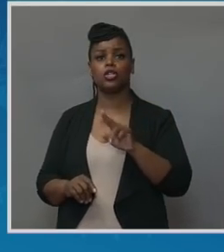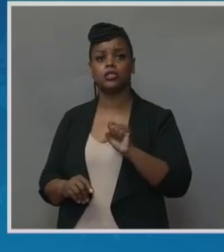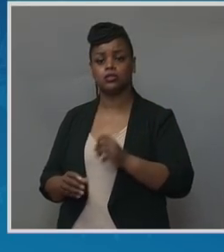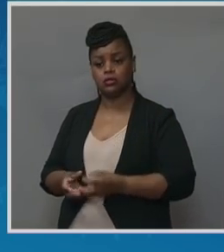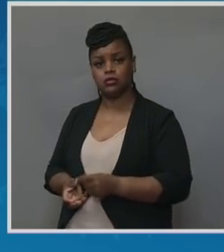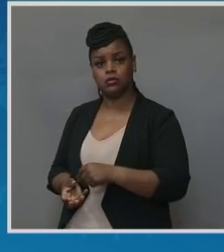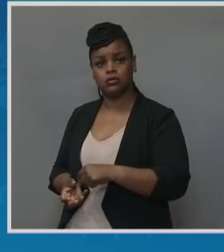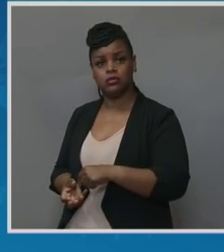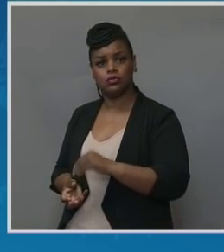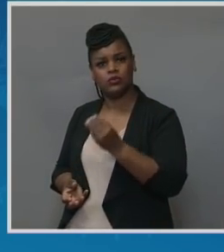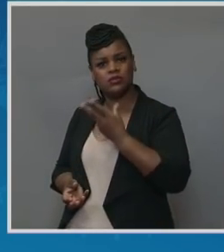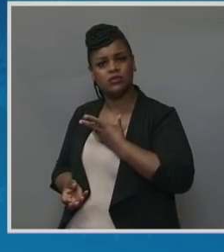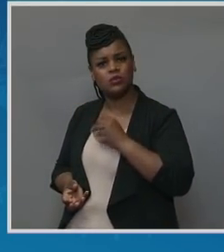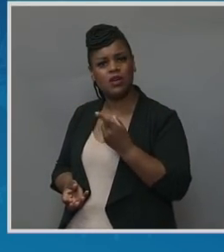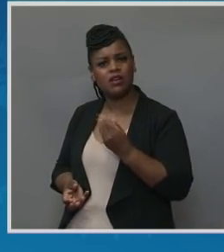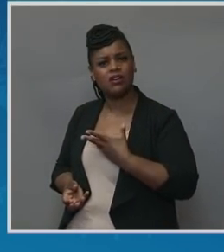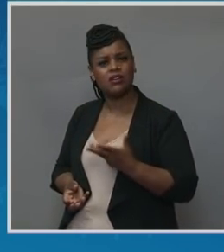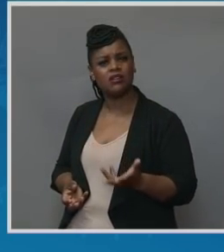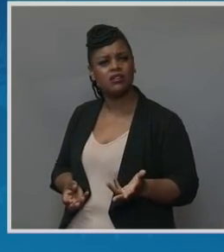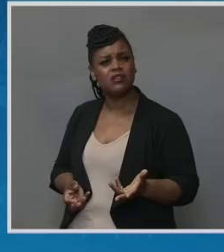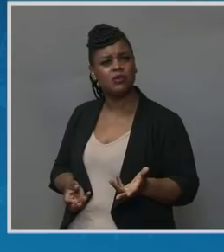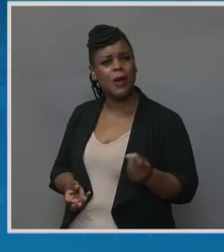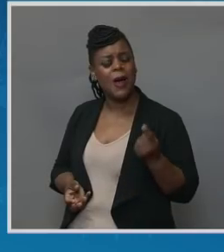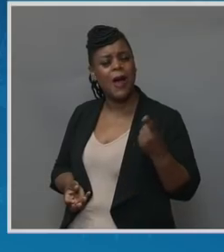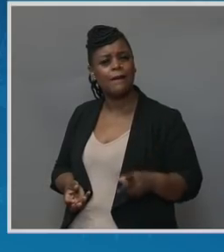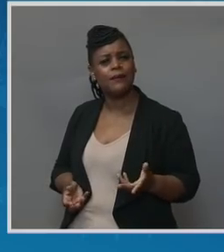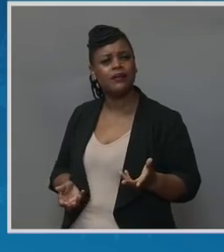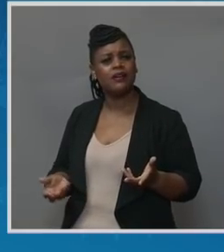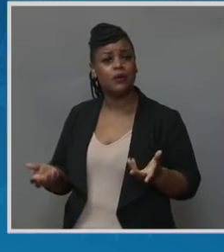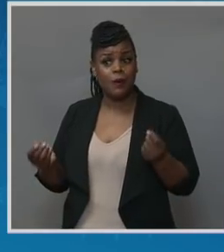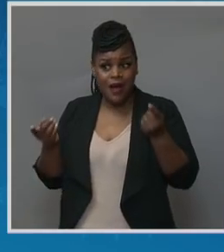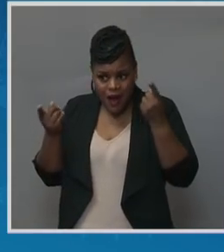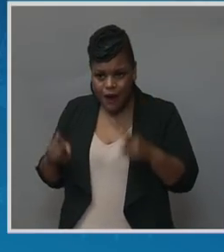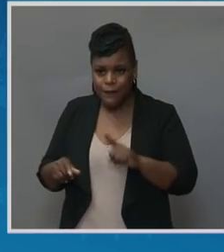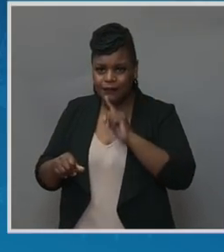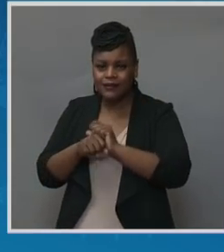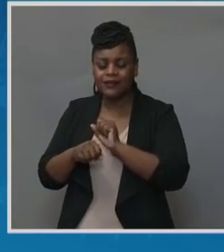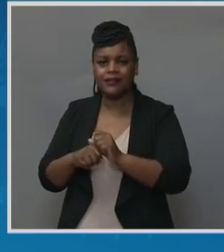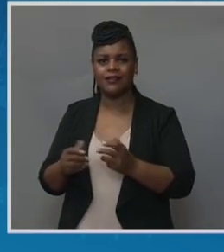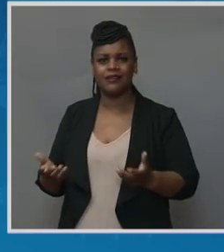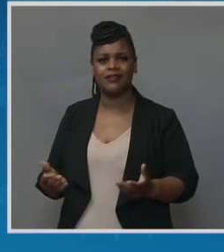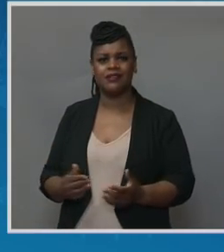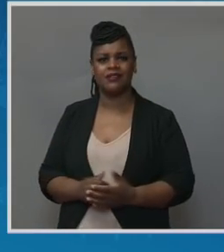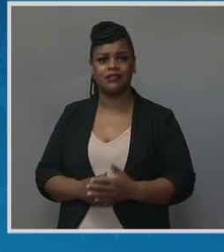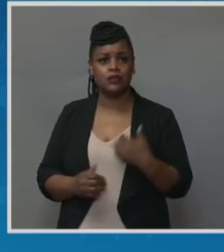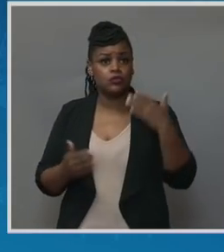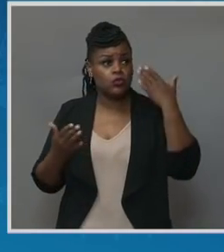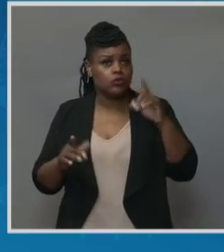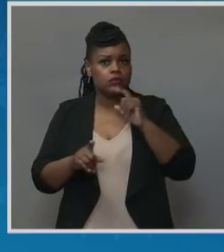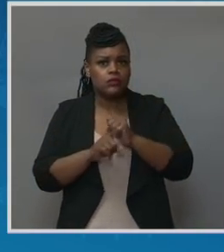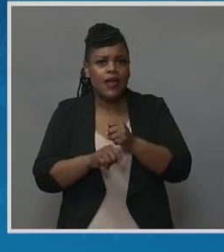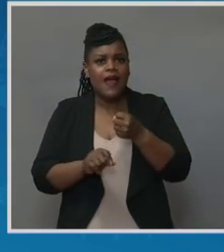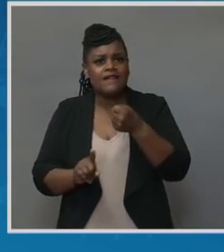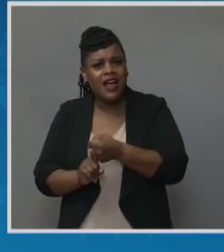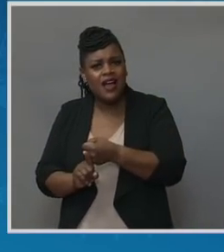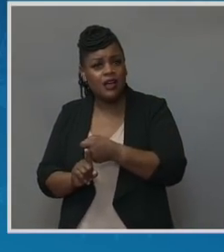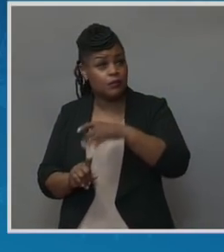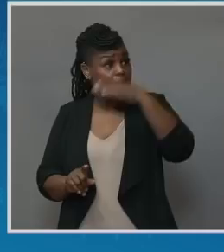complication or the outcomes affecting black women like myself. I prayed to God